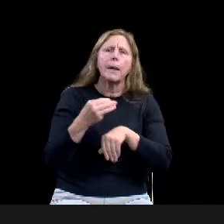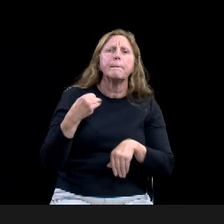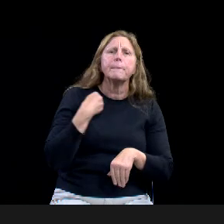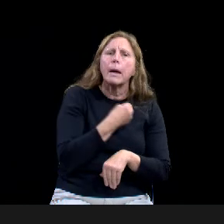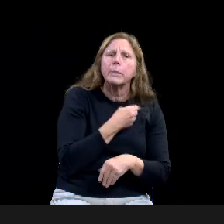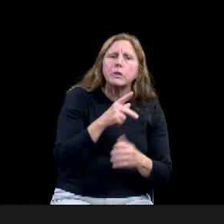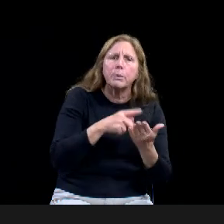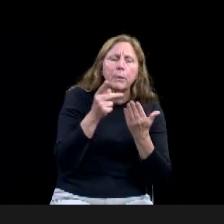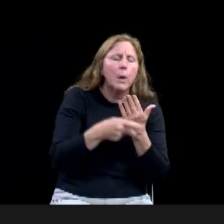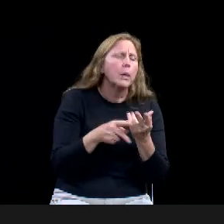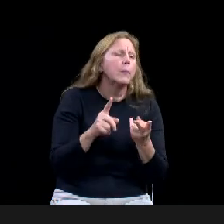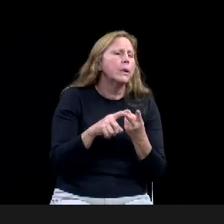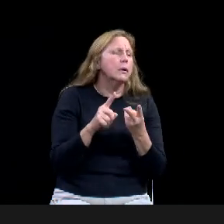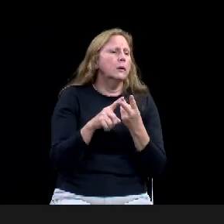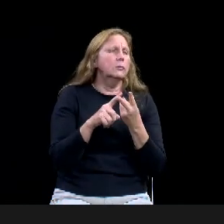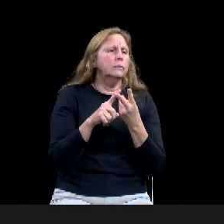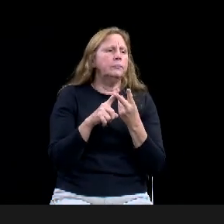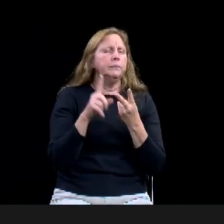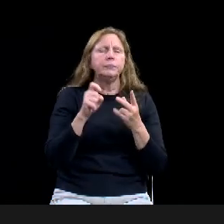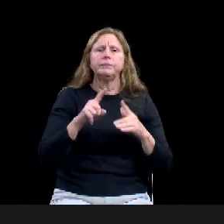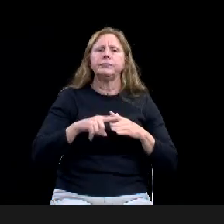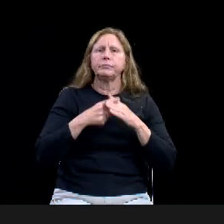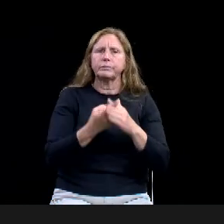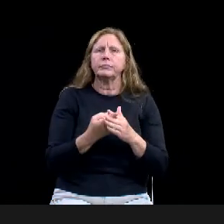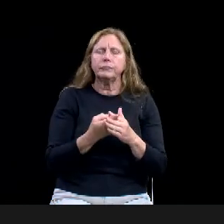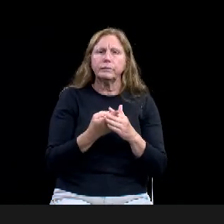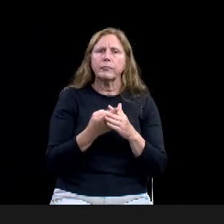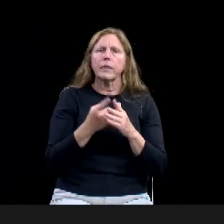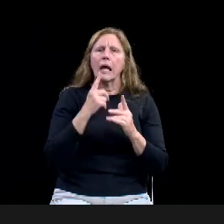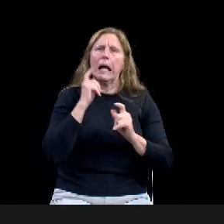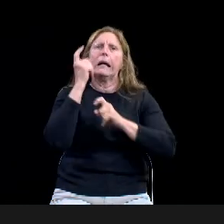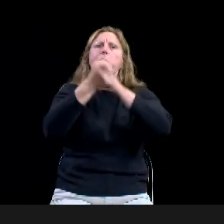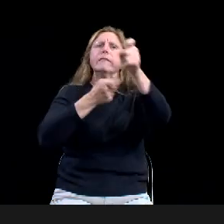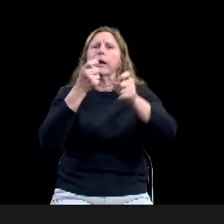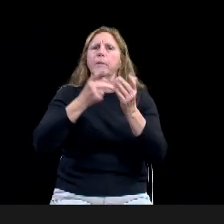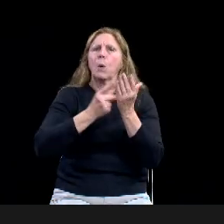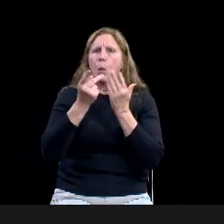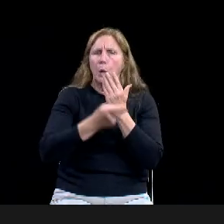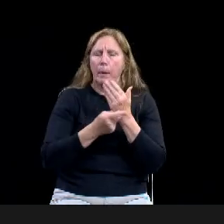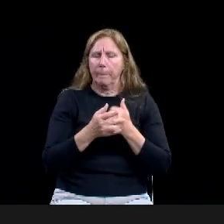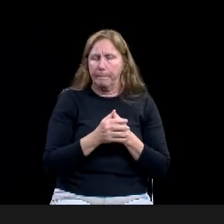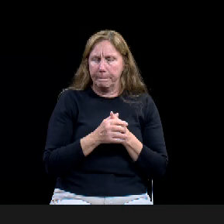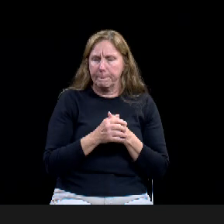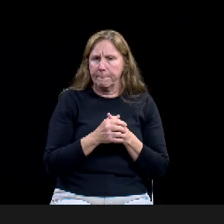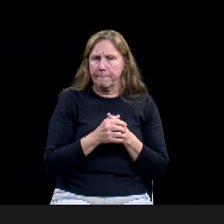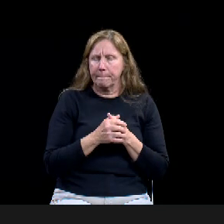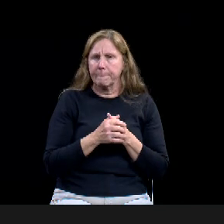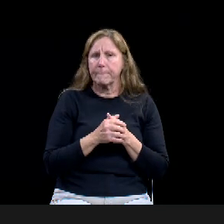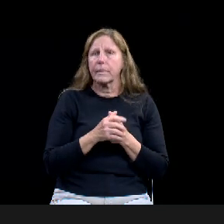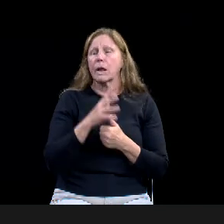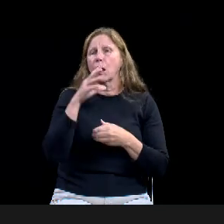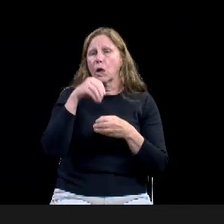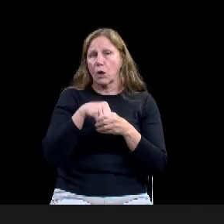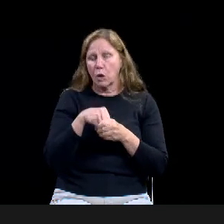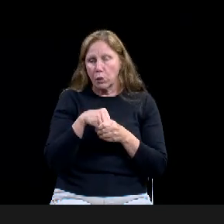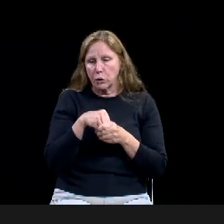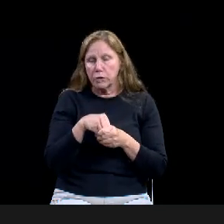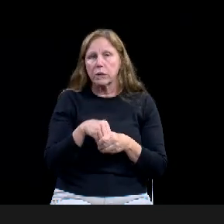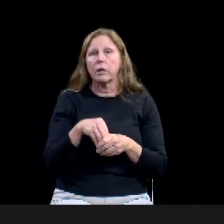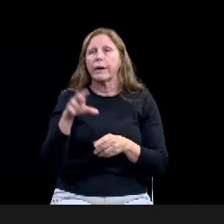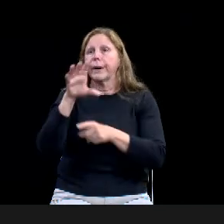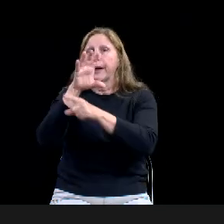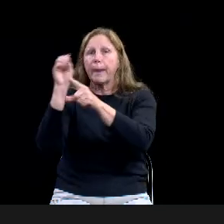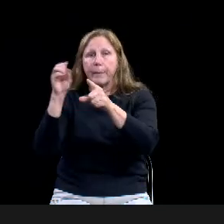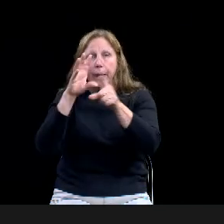includes implementing corporate, um, foundation and plan giving programs. And it's really developing a whole slate of